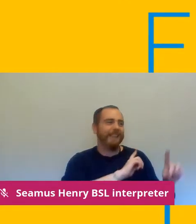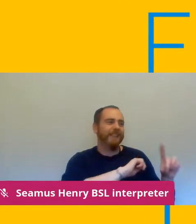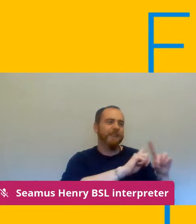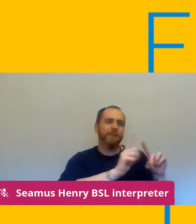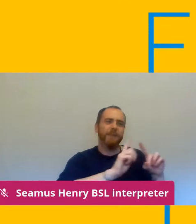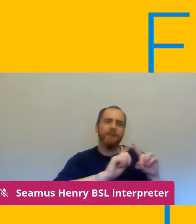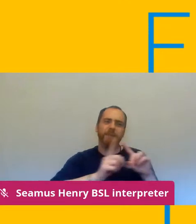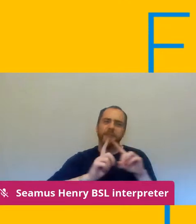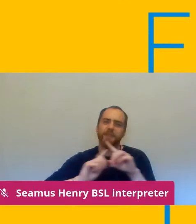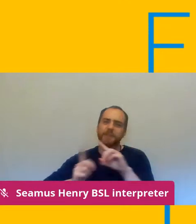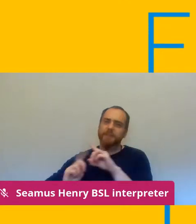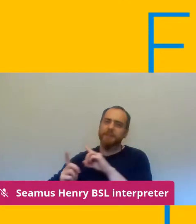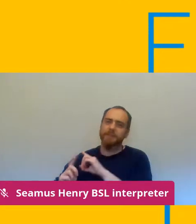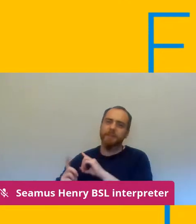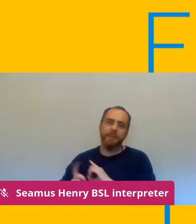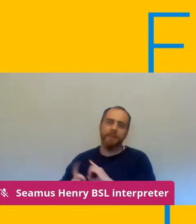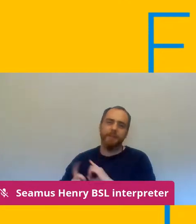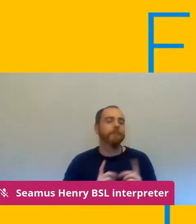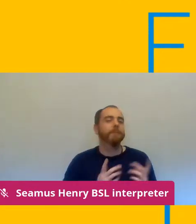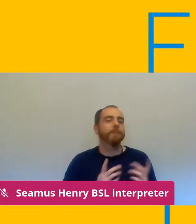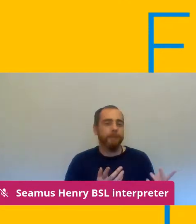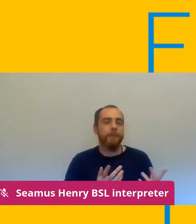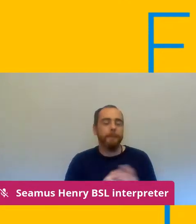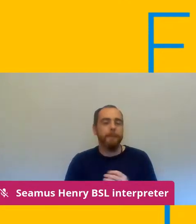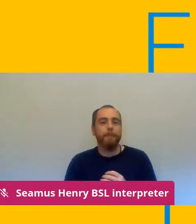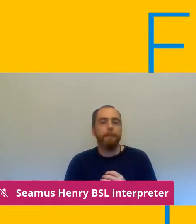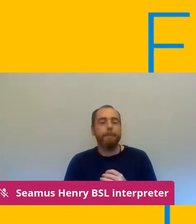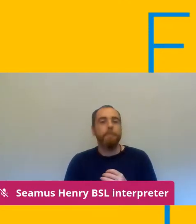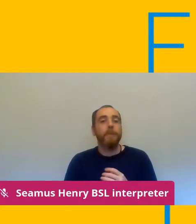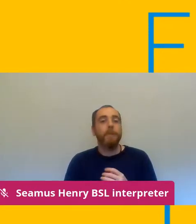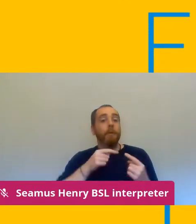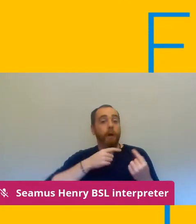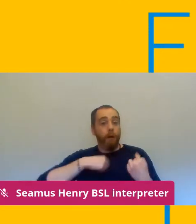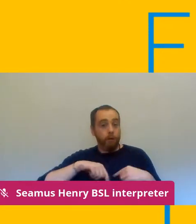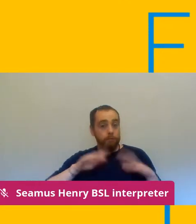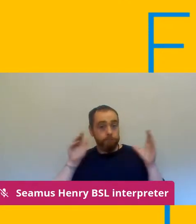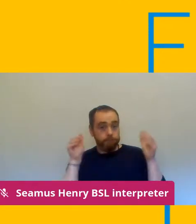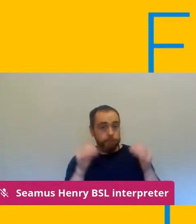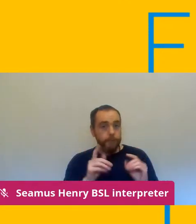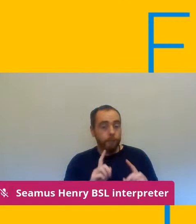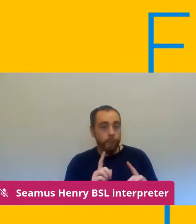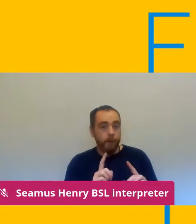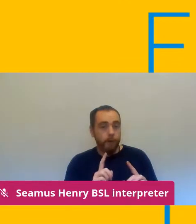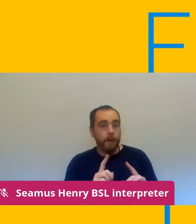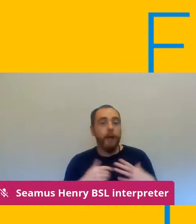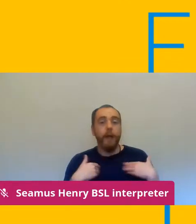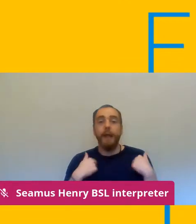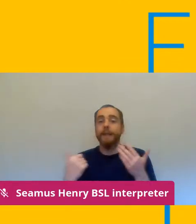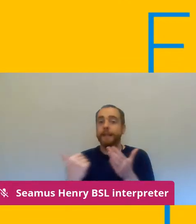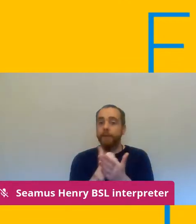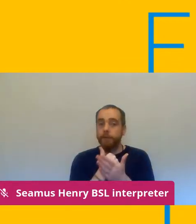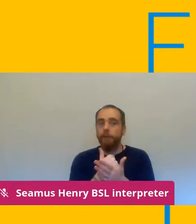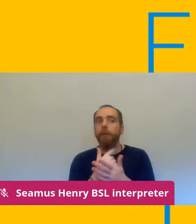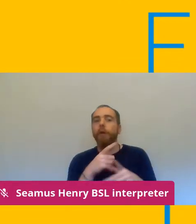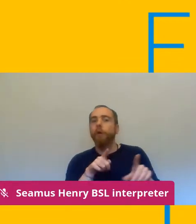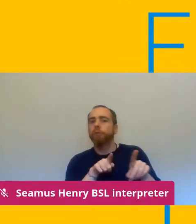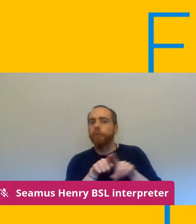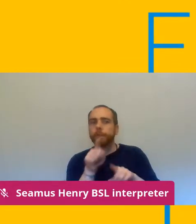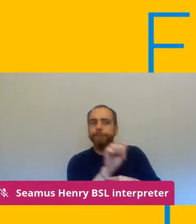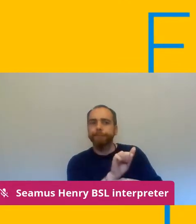our focus now is on health and safety and a precautionary approach rather than just the dfe fudged approach